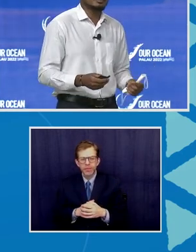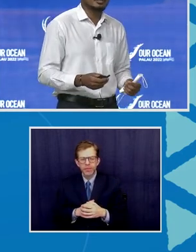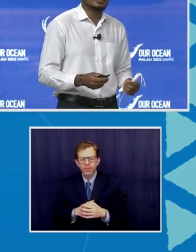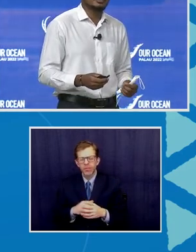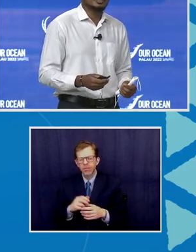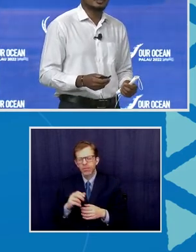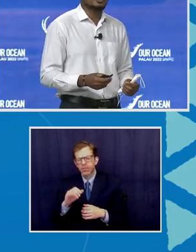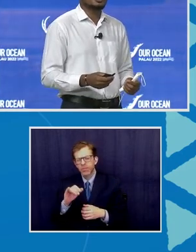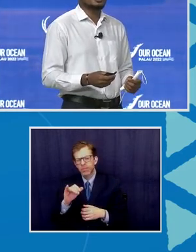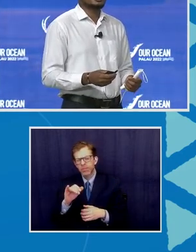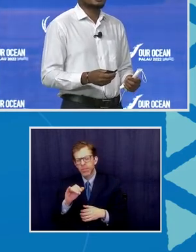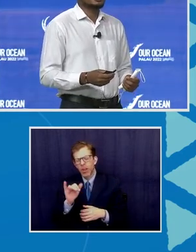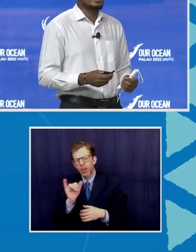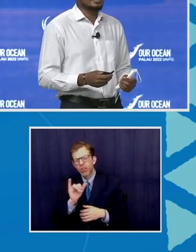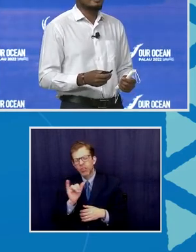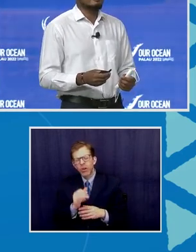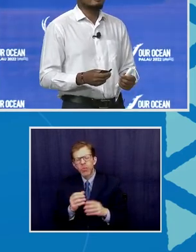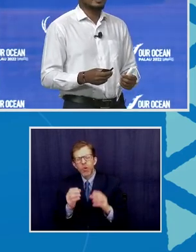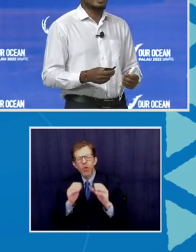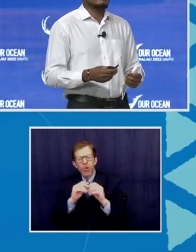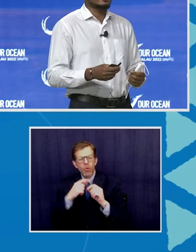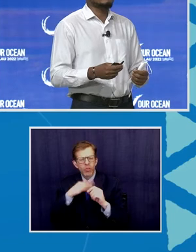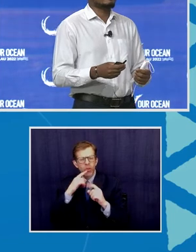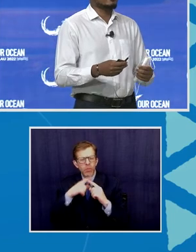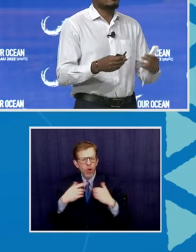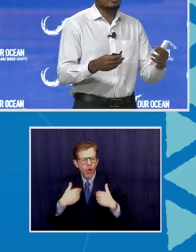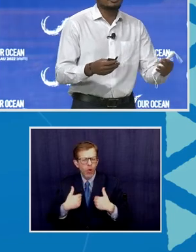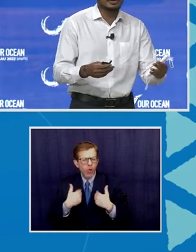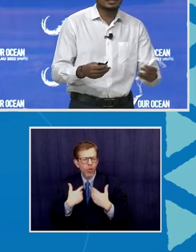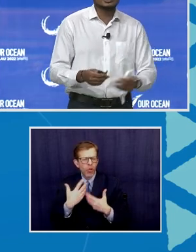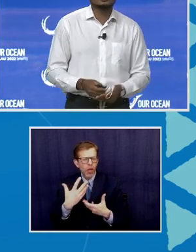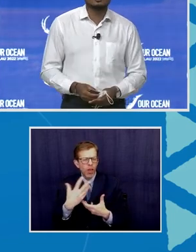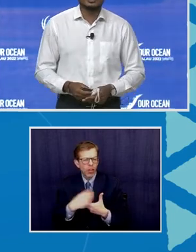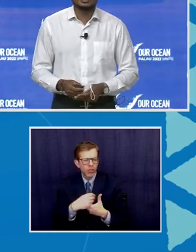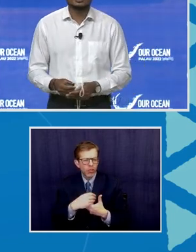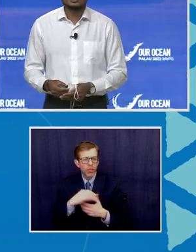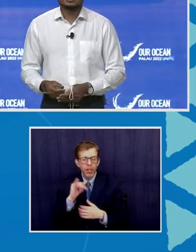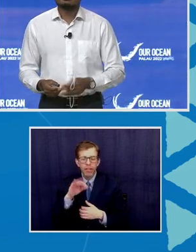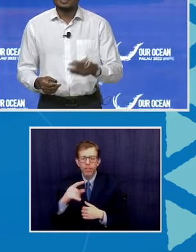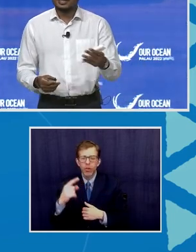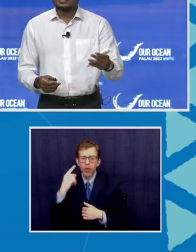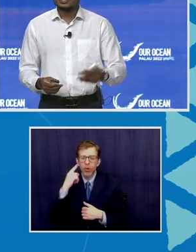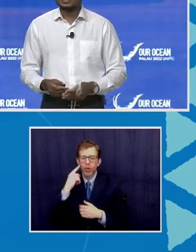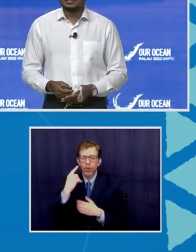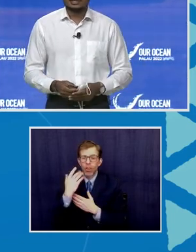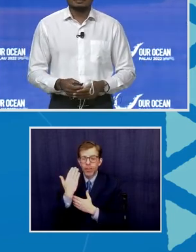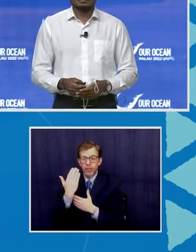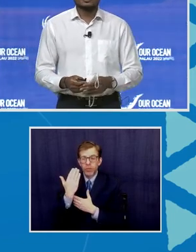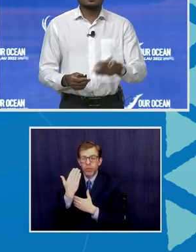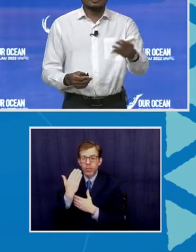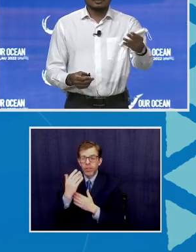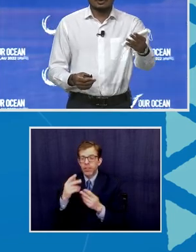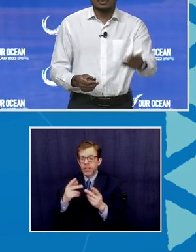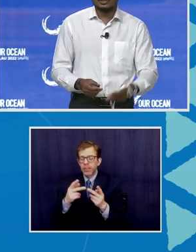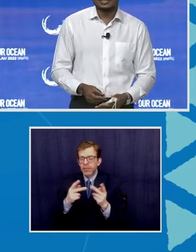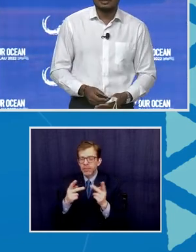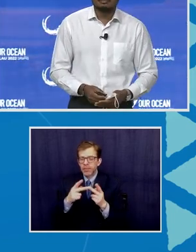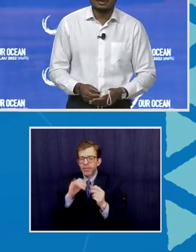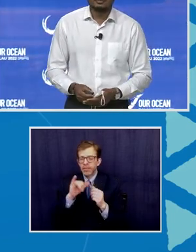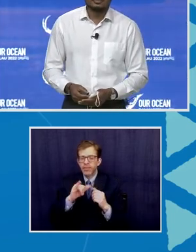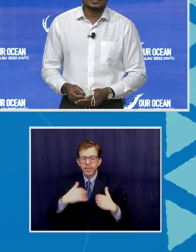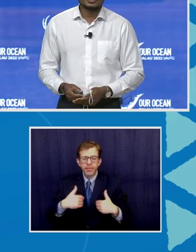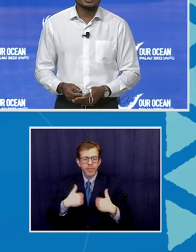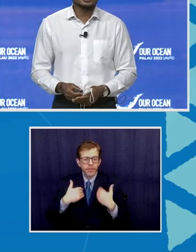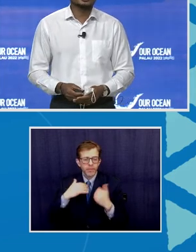we speak about youth inclusion, if you heard this morning the place that the youth cohort